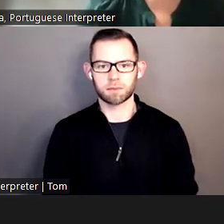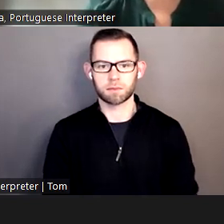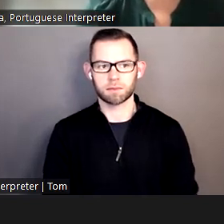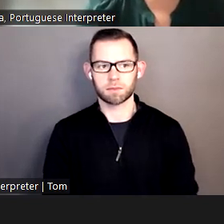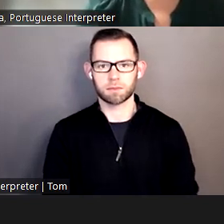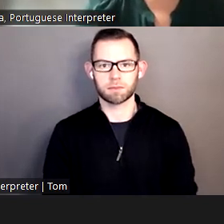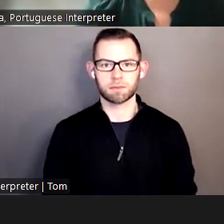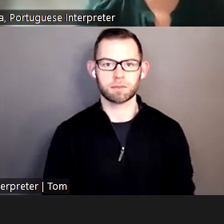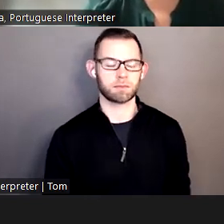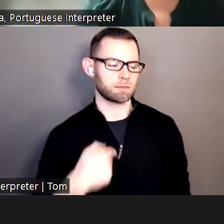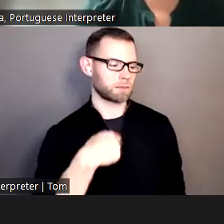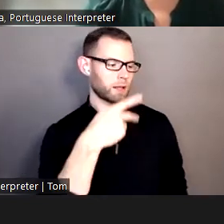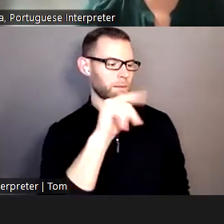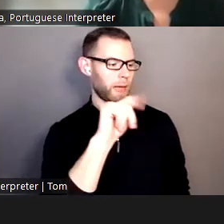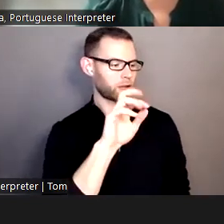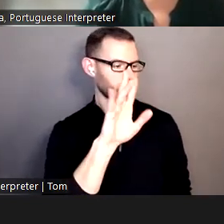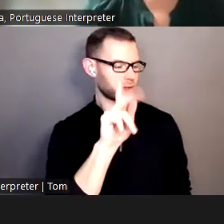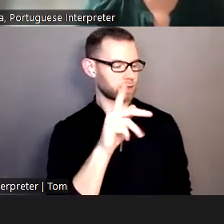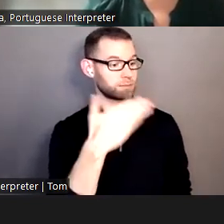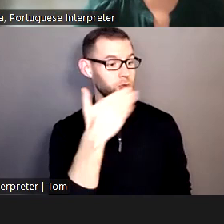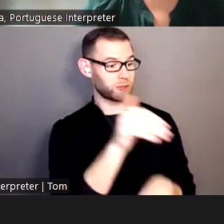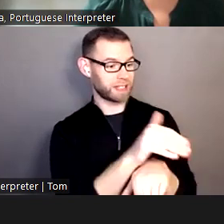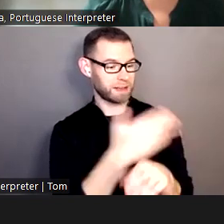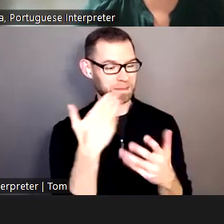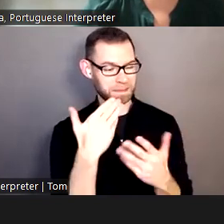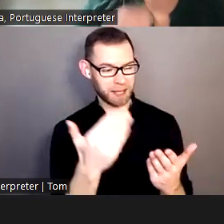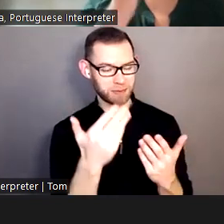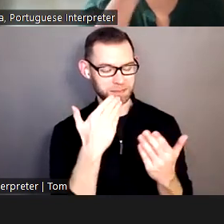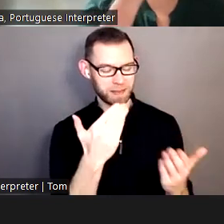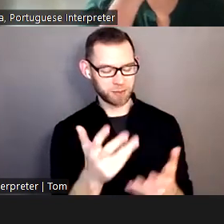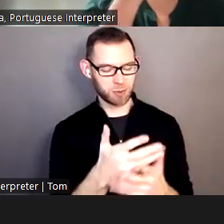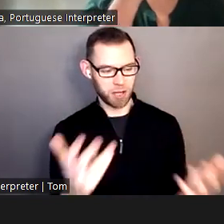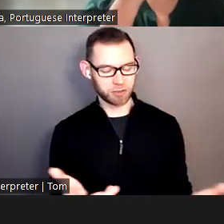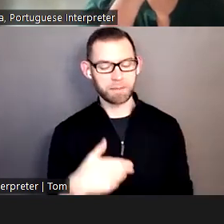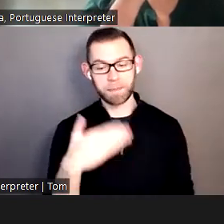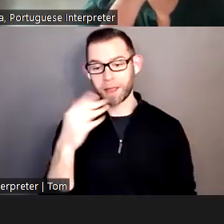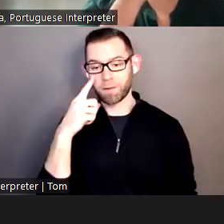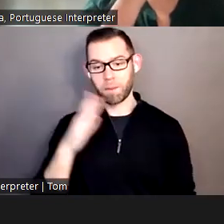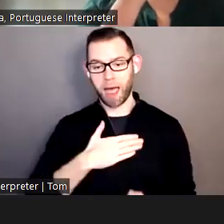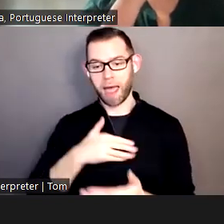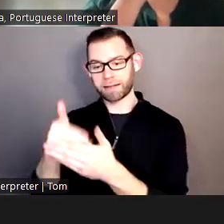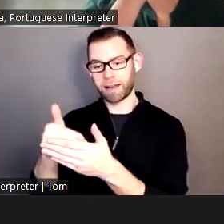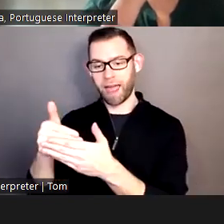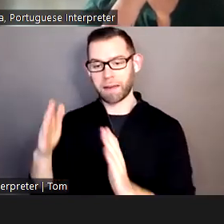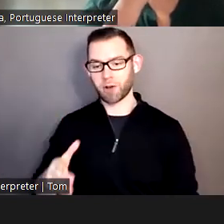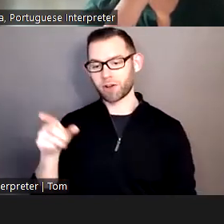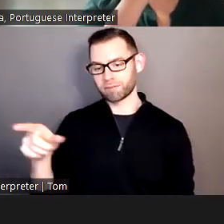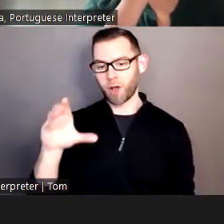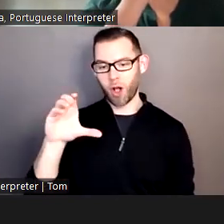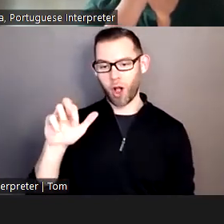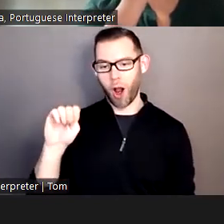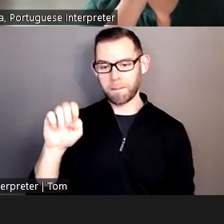Thank evening. Thank you so much. Thank you to my neighbor, Carmen, for bringing up all of the